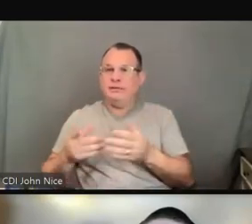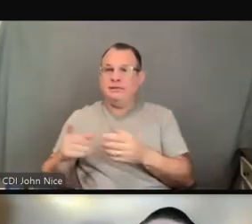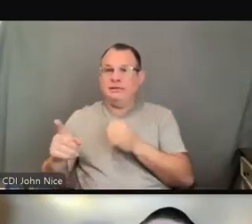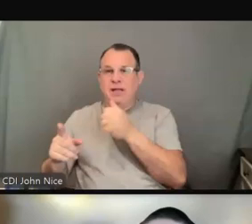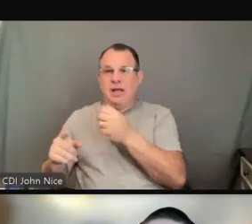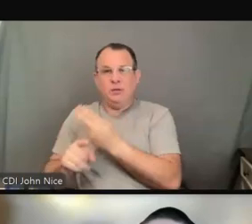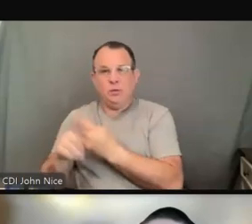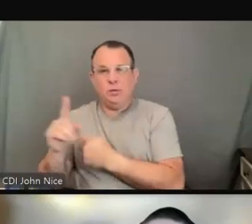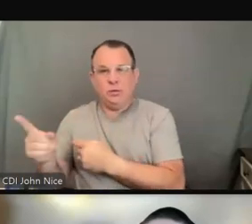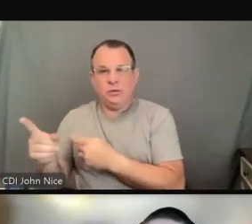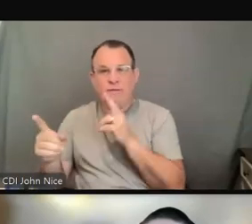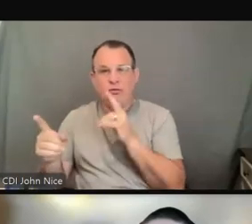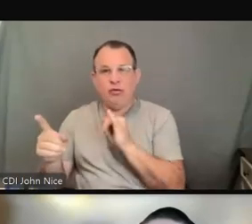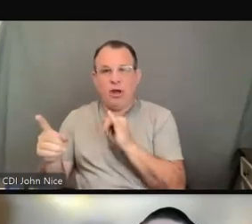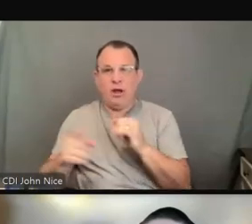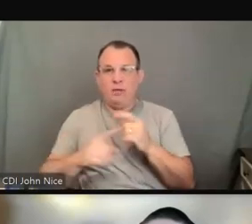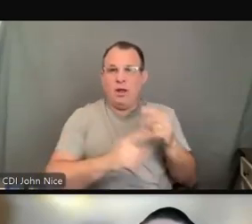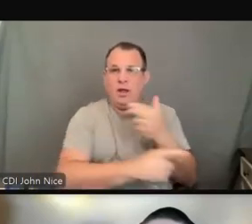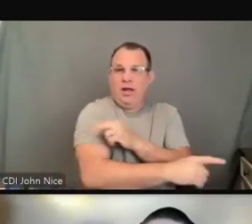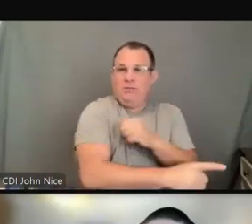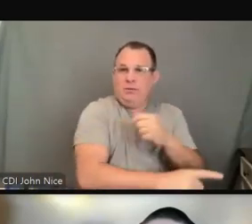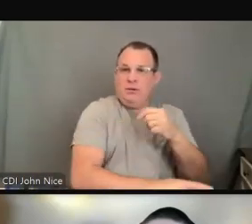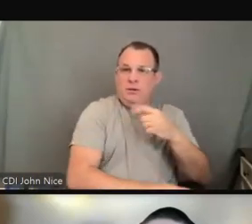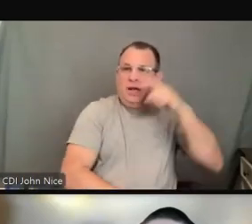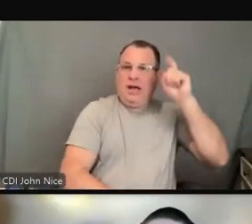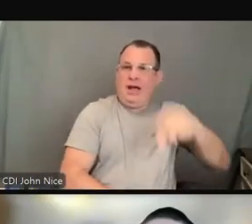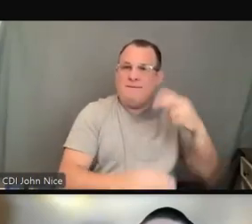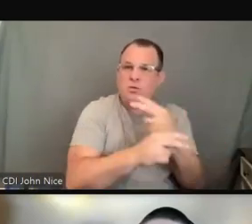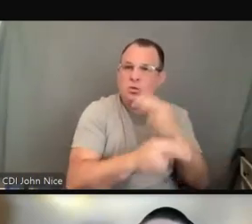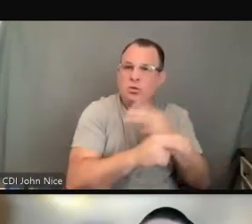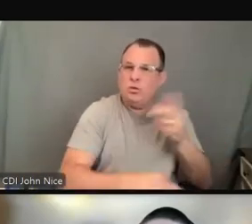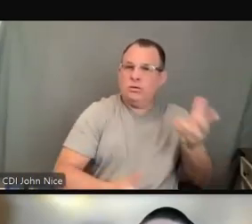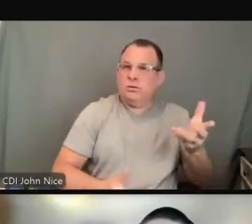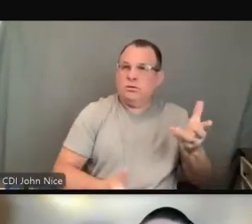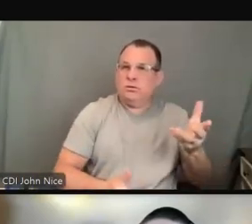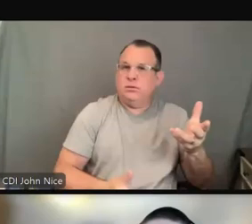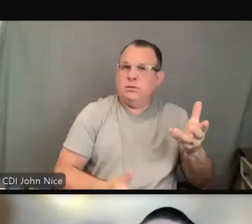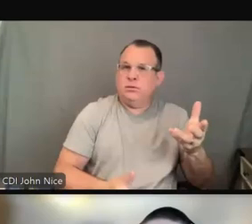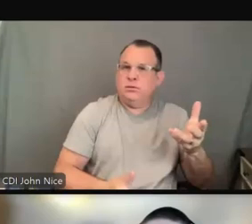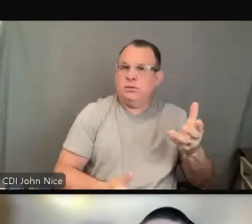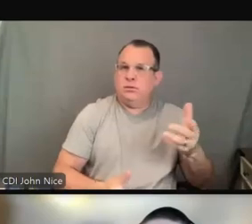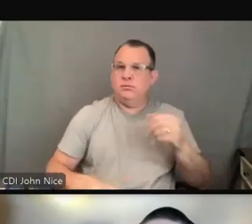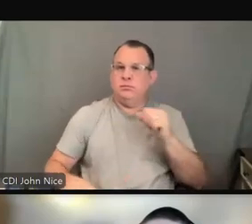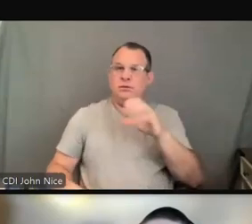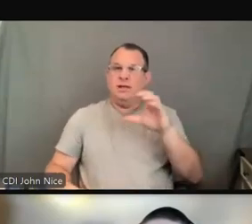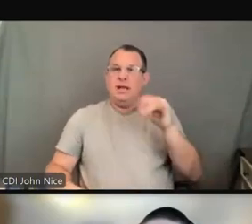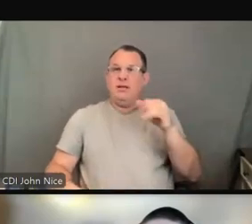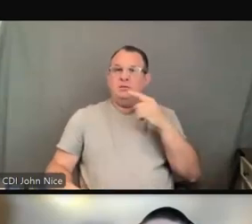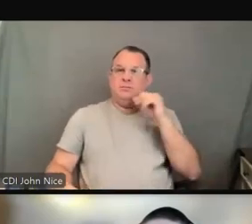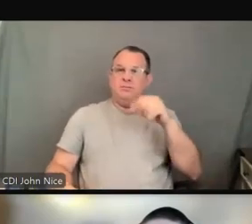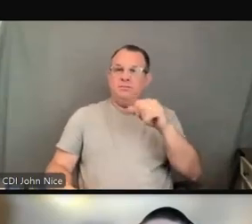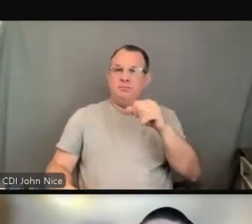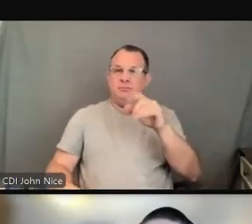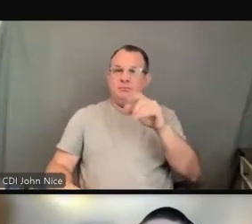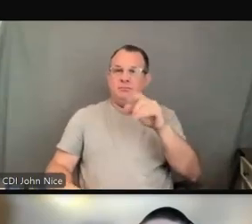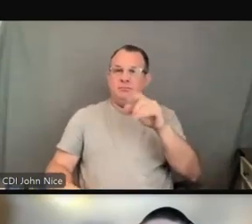And this is the most difficult question, and it's certainly the question that gives rise to the most number of